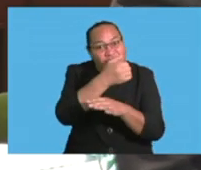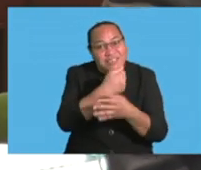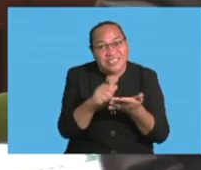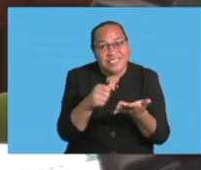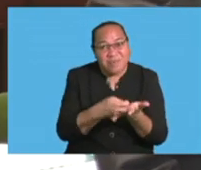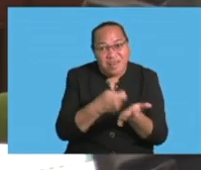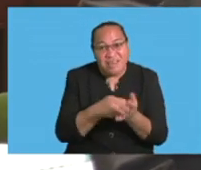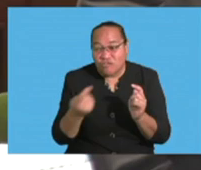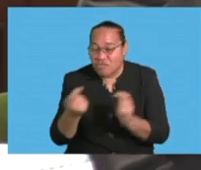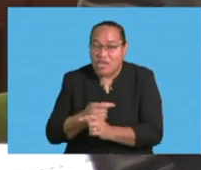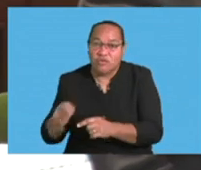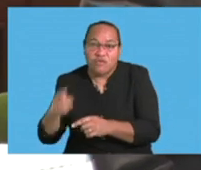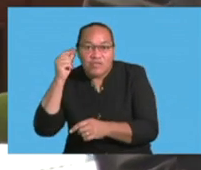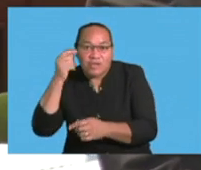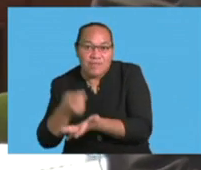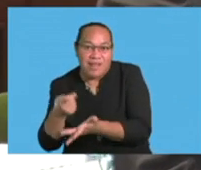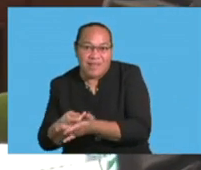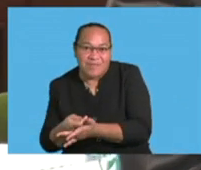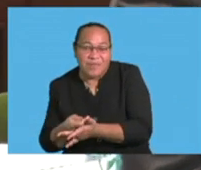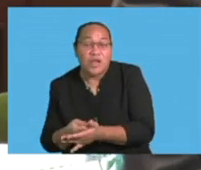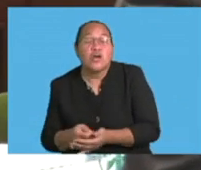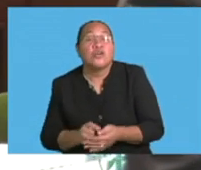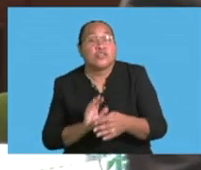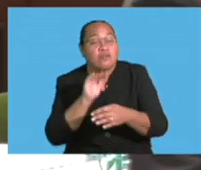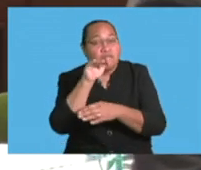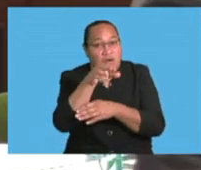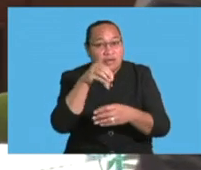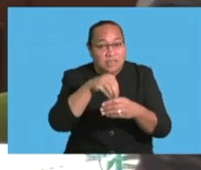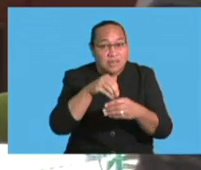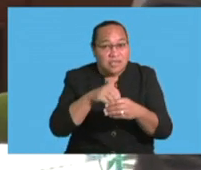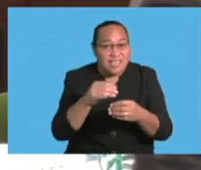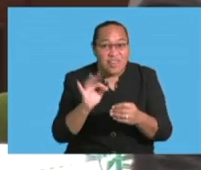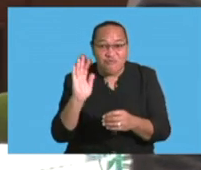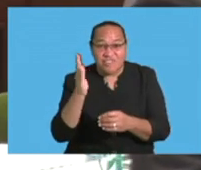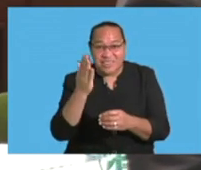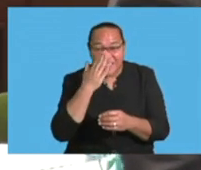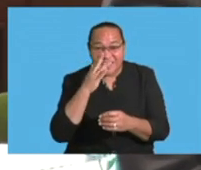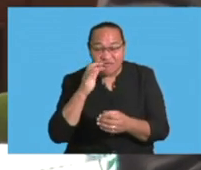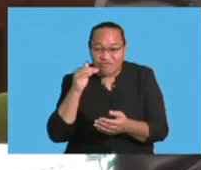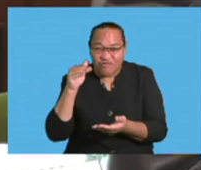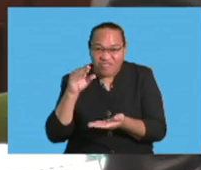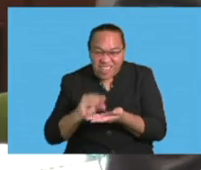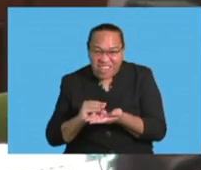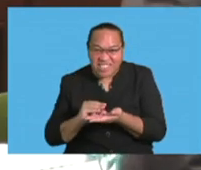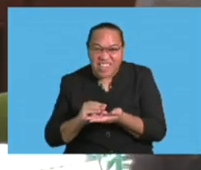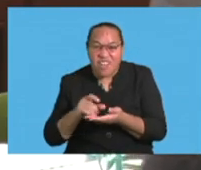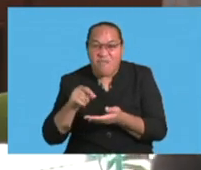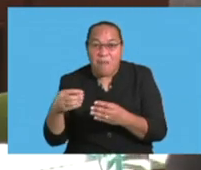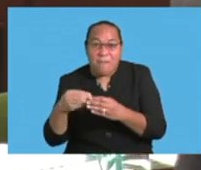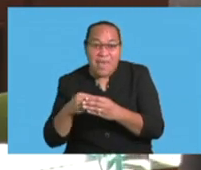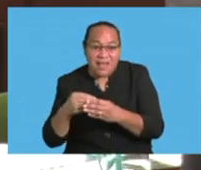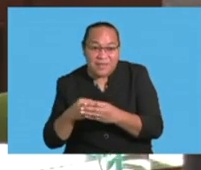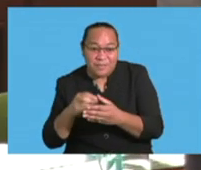Conversely, an outflow of foreign exchange for import payment results in a reduction of bank liquidity as